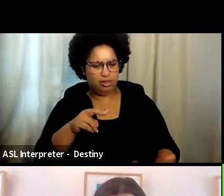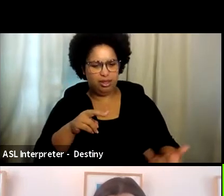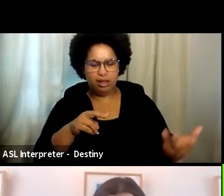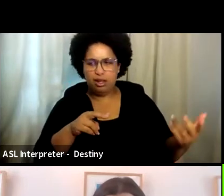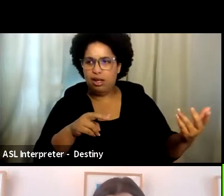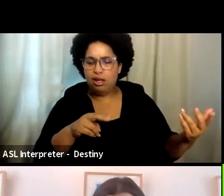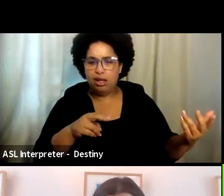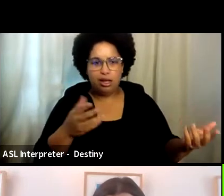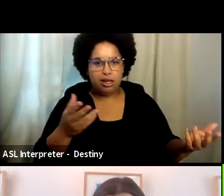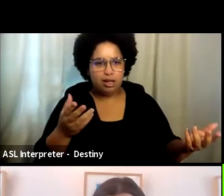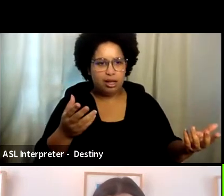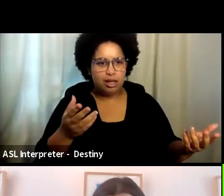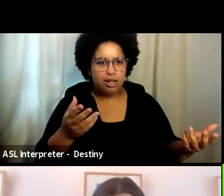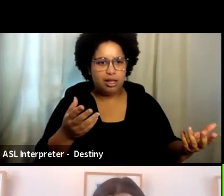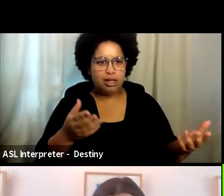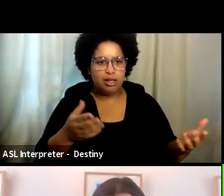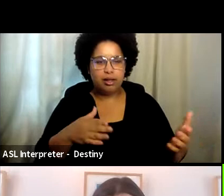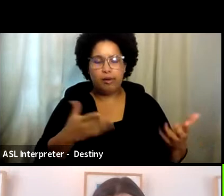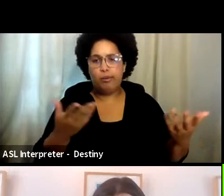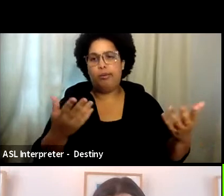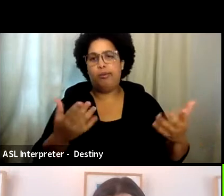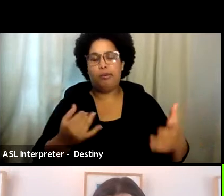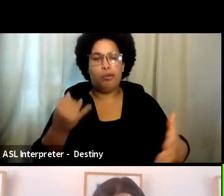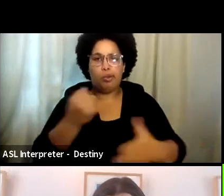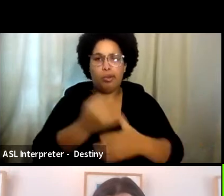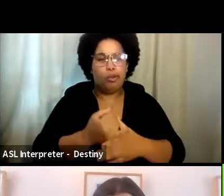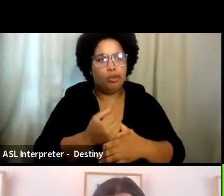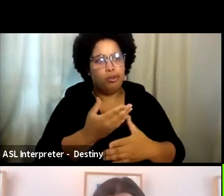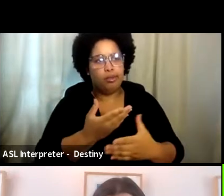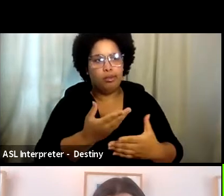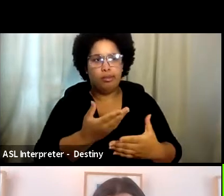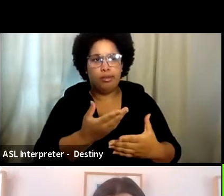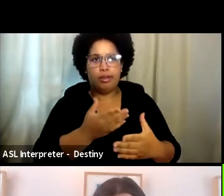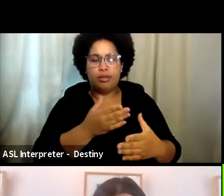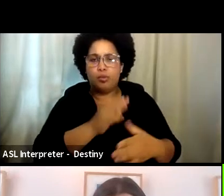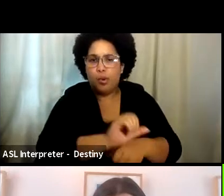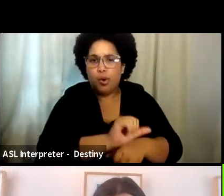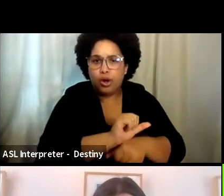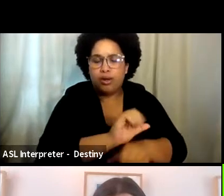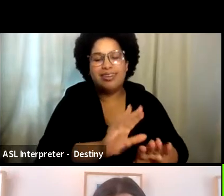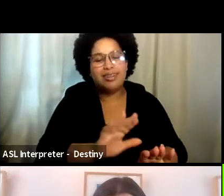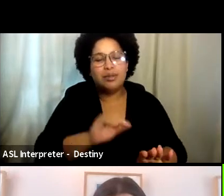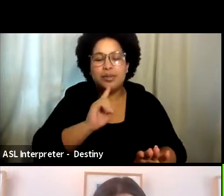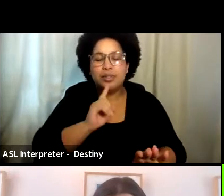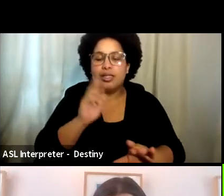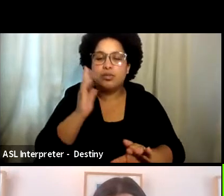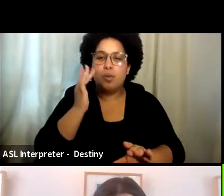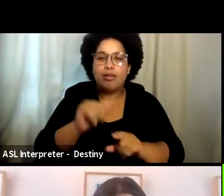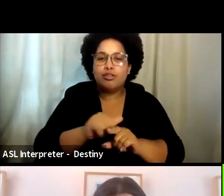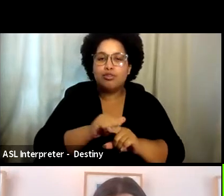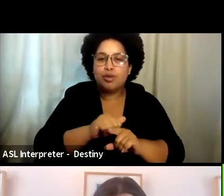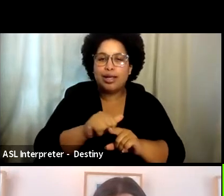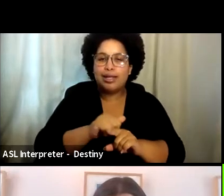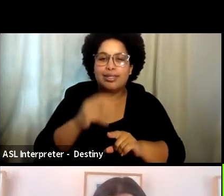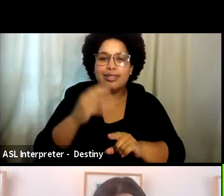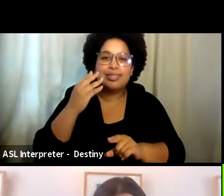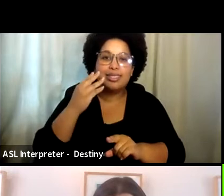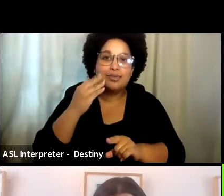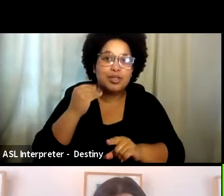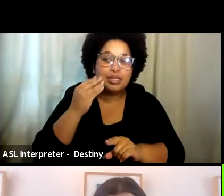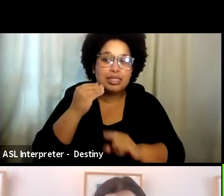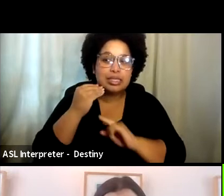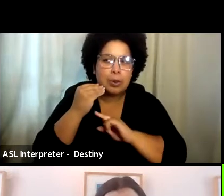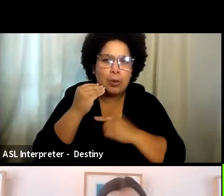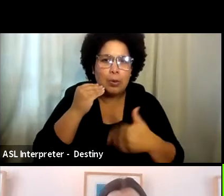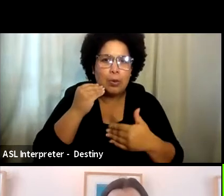this could be something that easily could be stepping on toes of others. And to be honest, it's part of why the training and experience is so